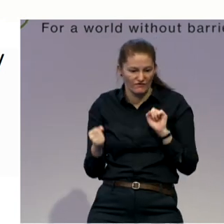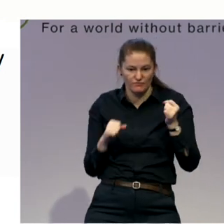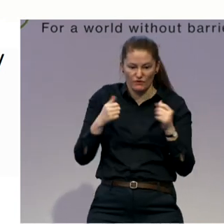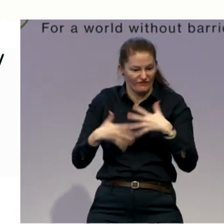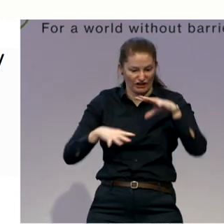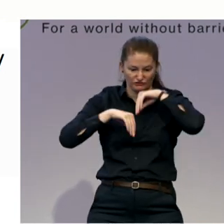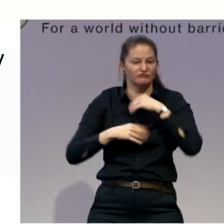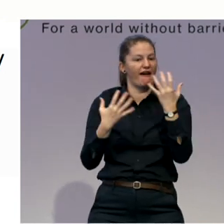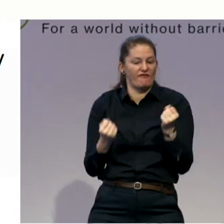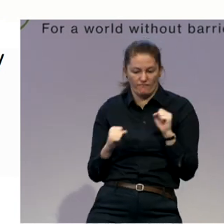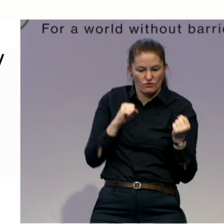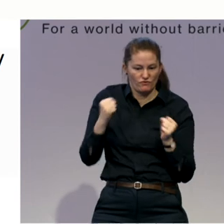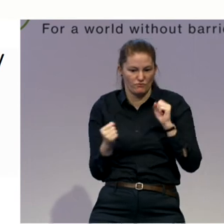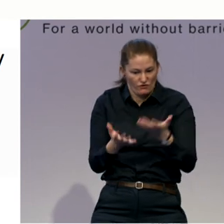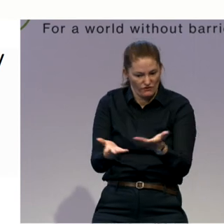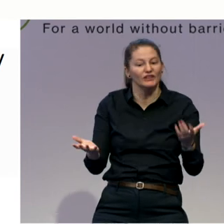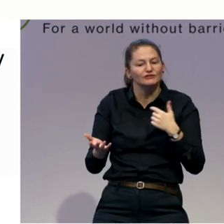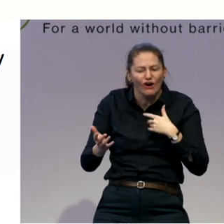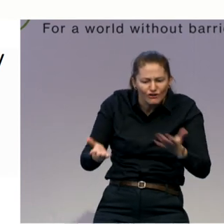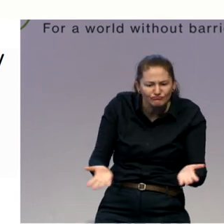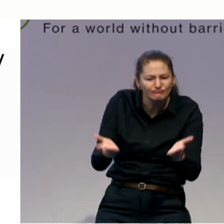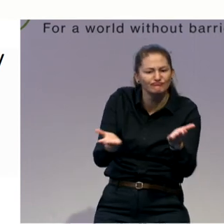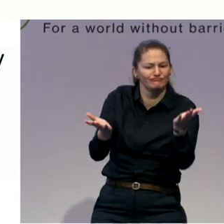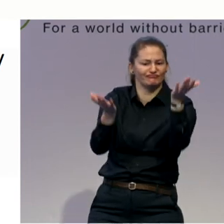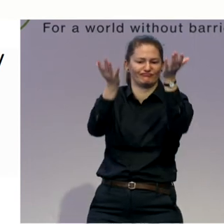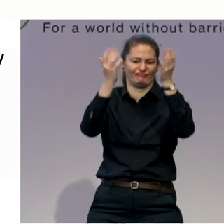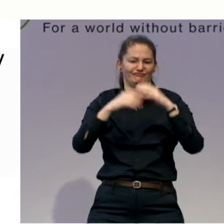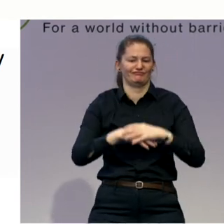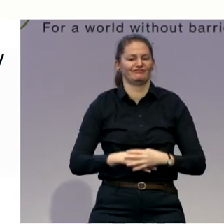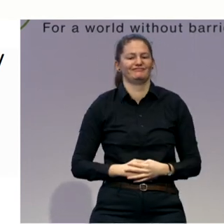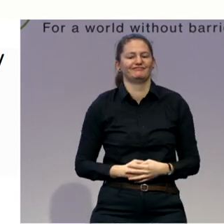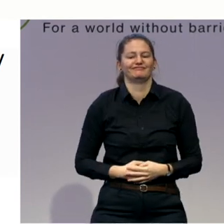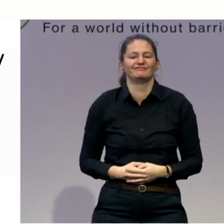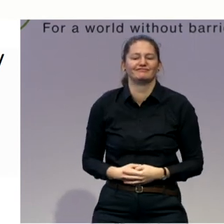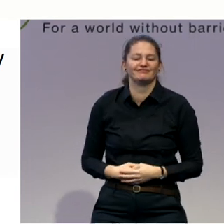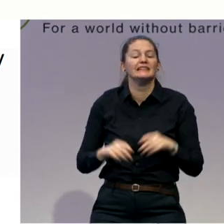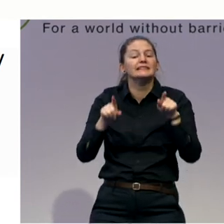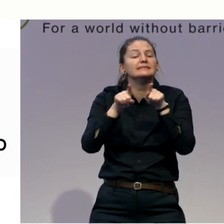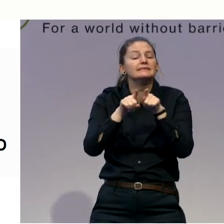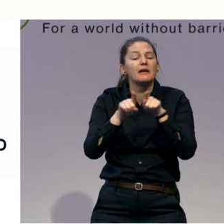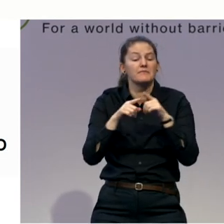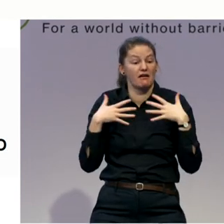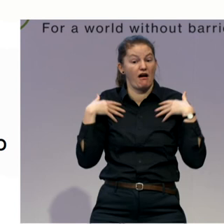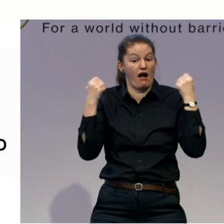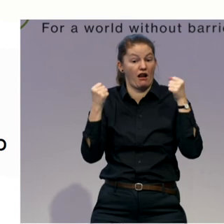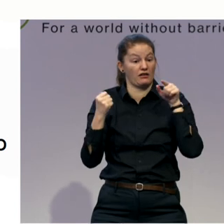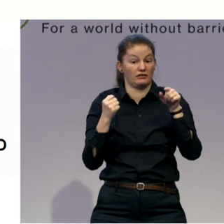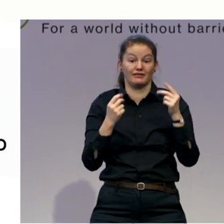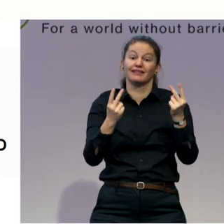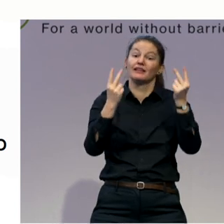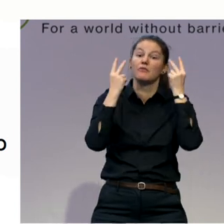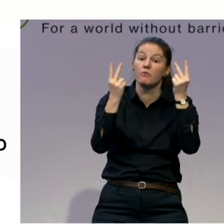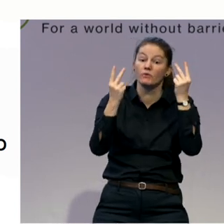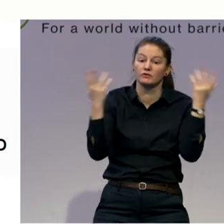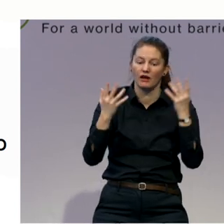moment of movement in order to stay healthy and promote our well-being. This